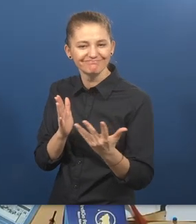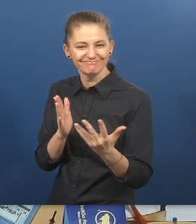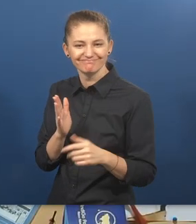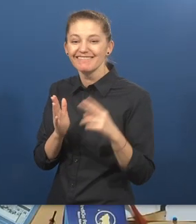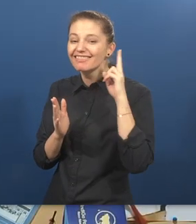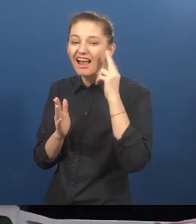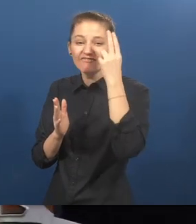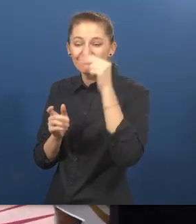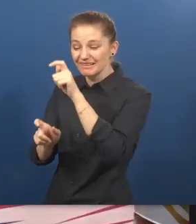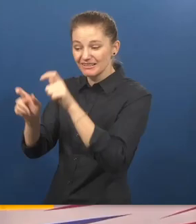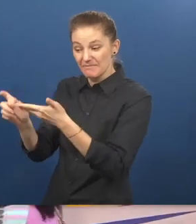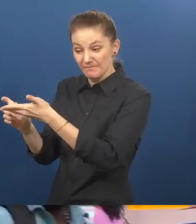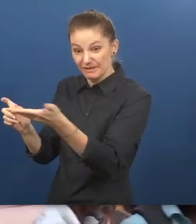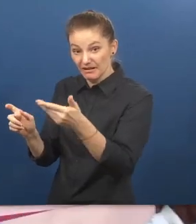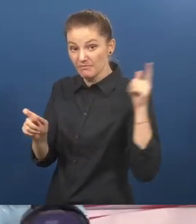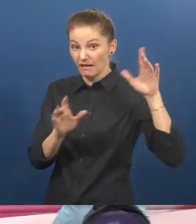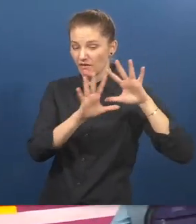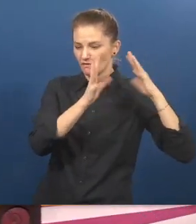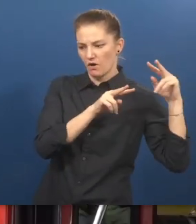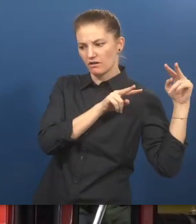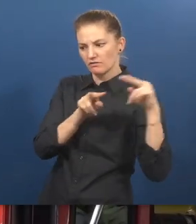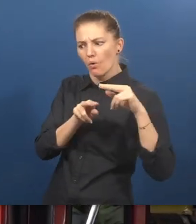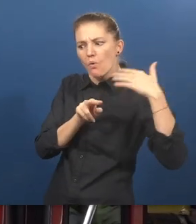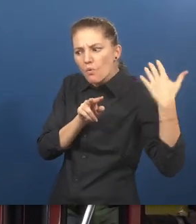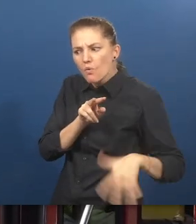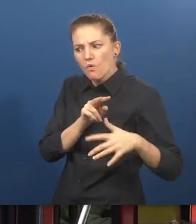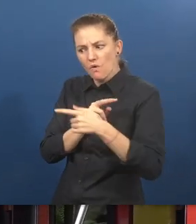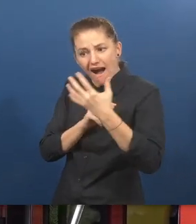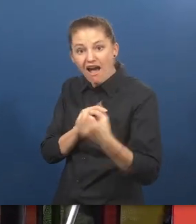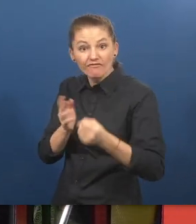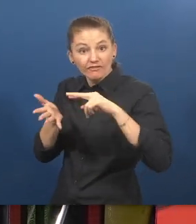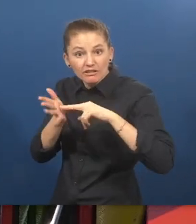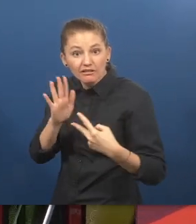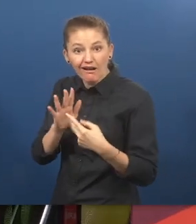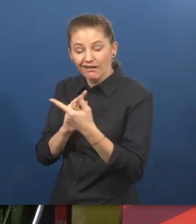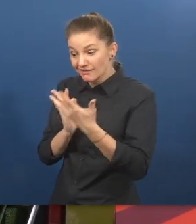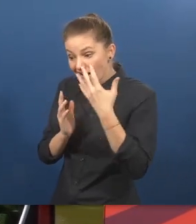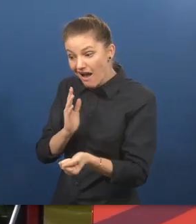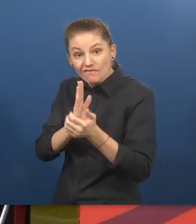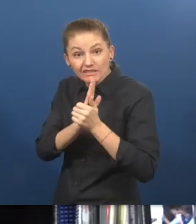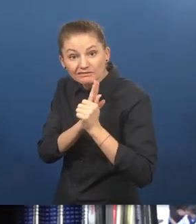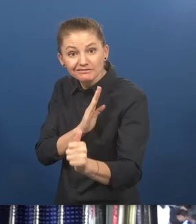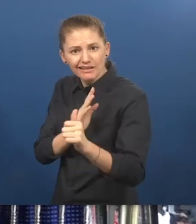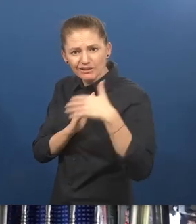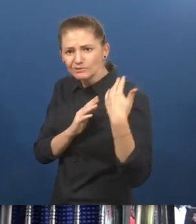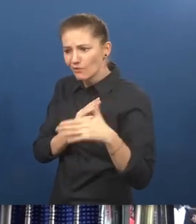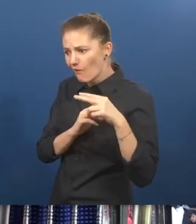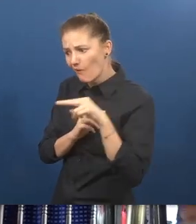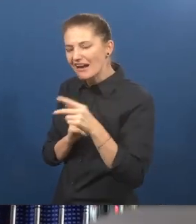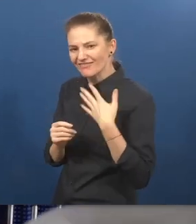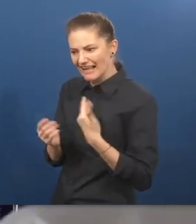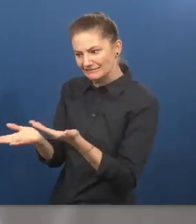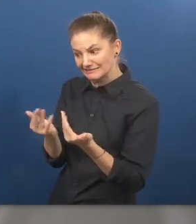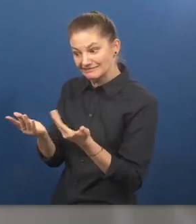is that we want to show to the world that deafblind people have talents and skills and